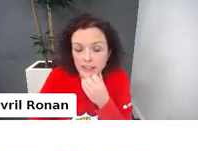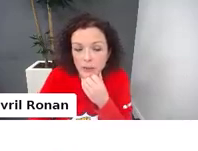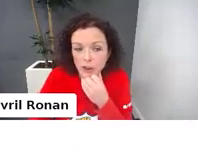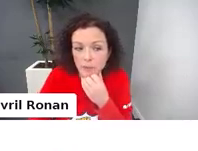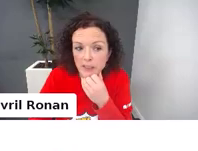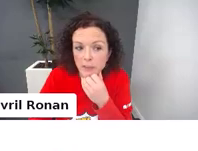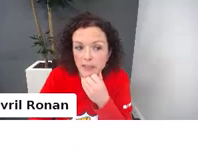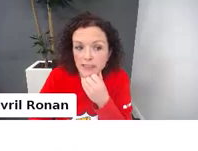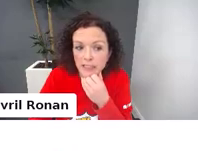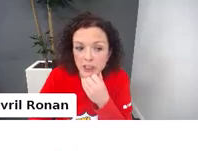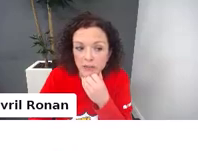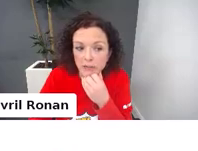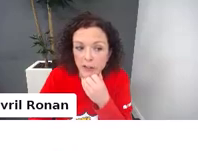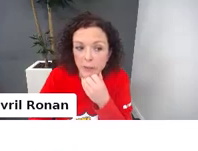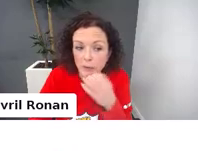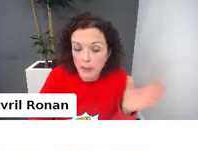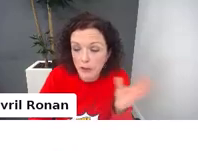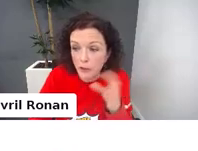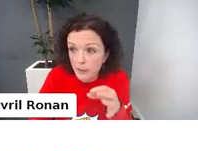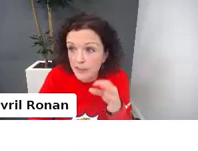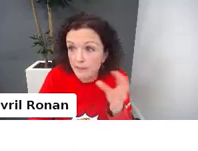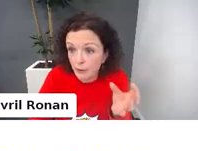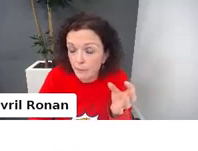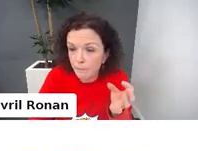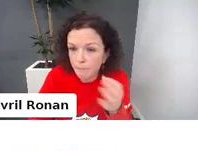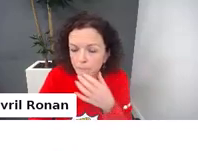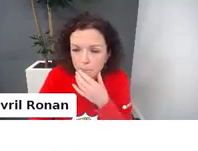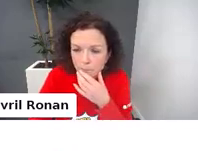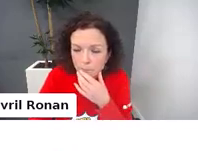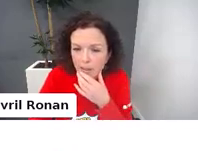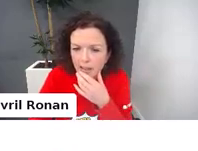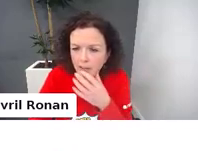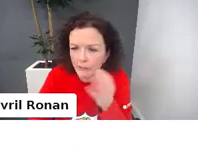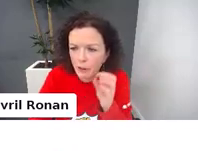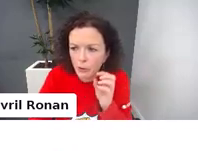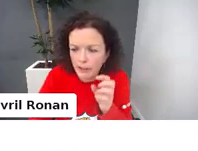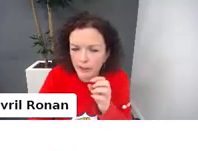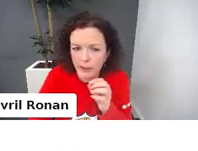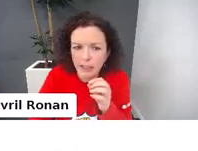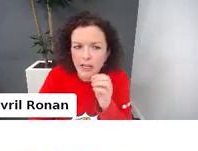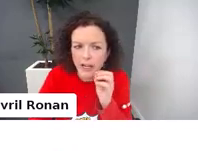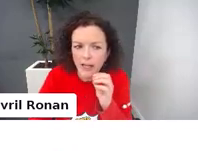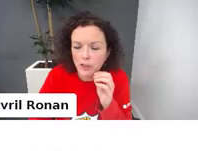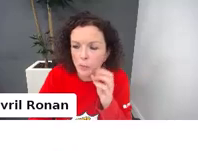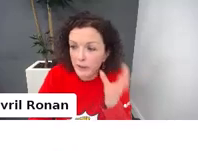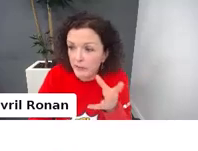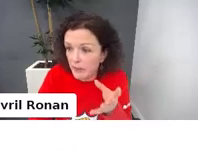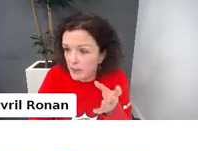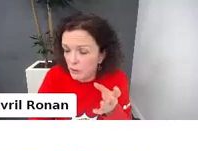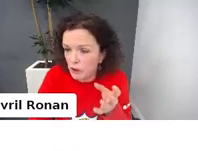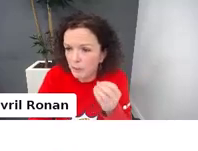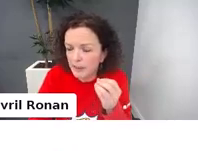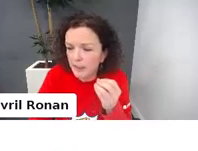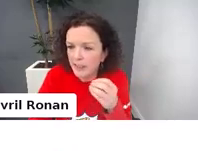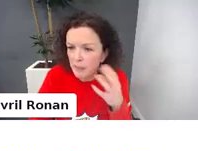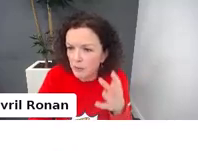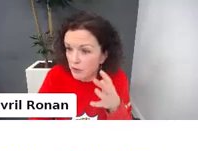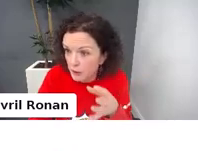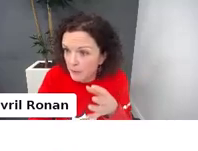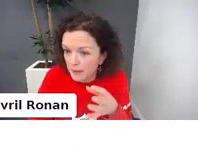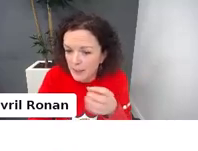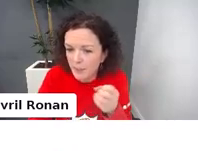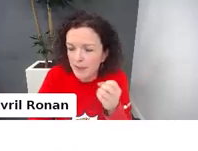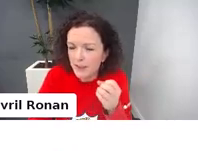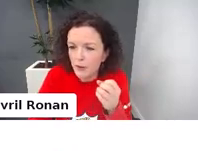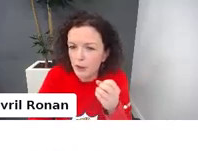Do you think social media makes each of the following better or worse for you? And if you look here at when they're on social media and the